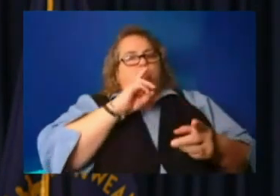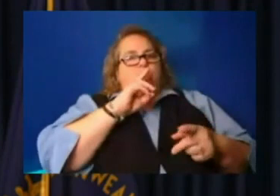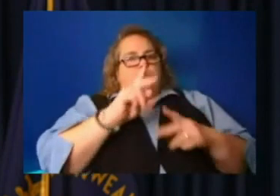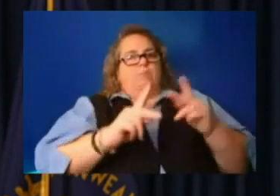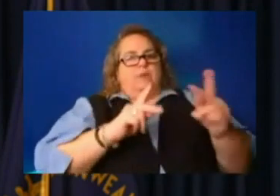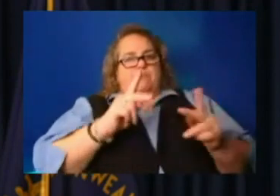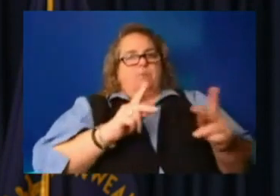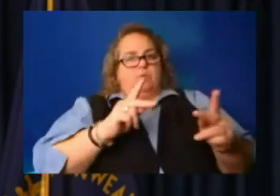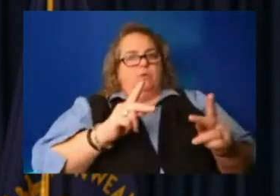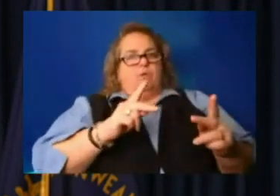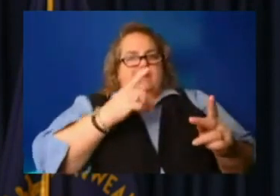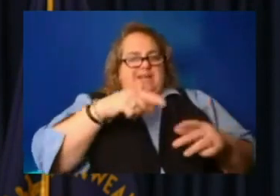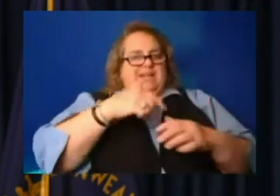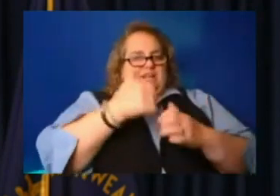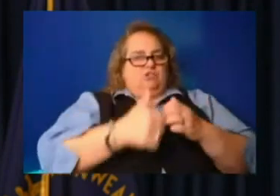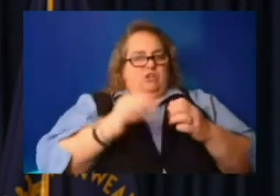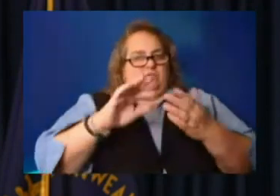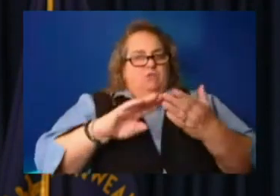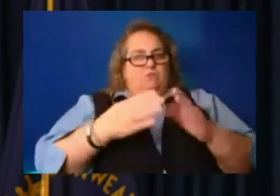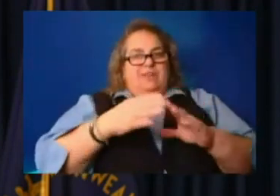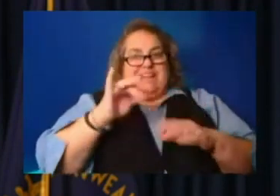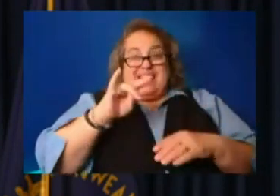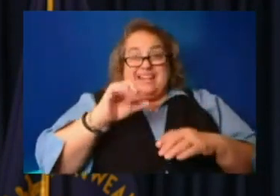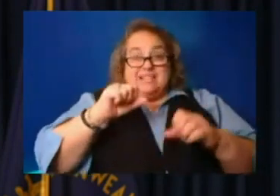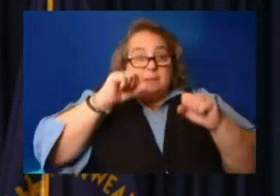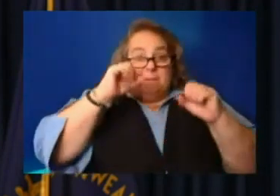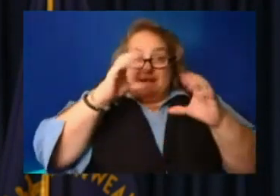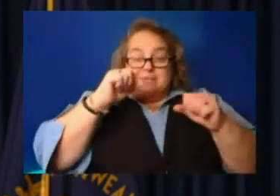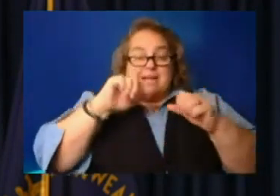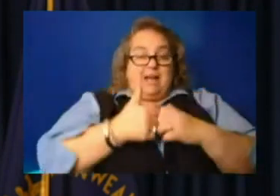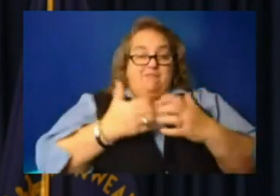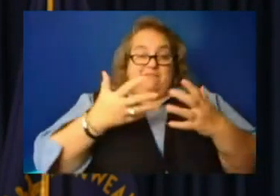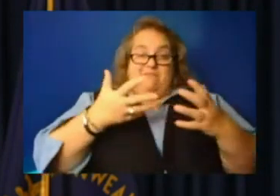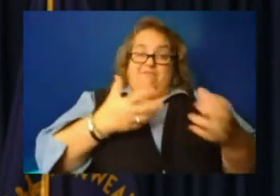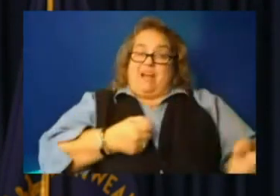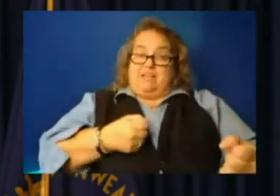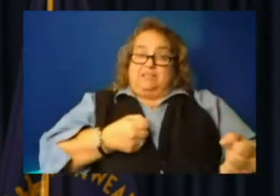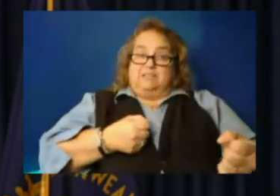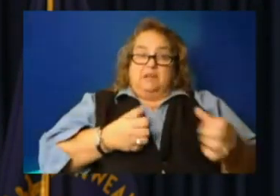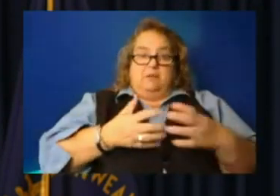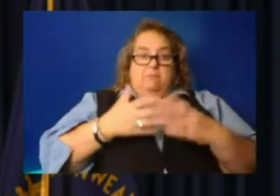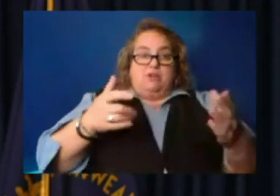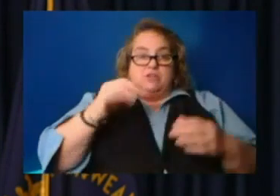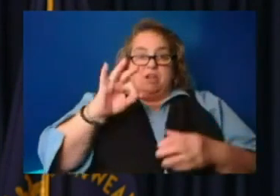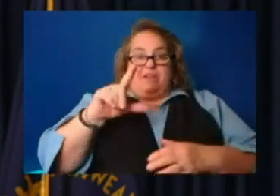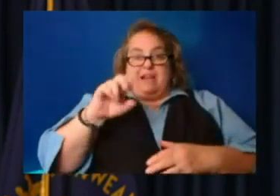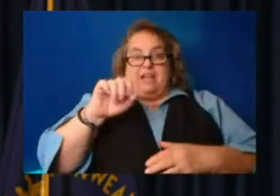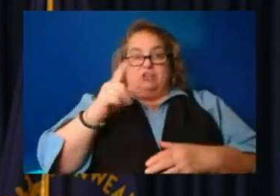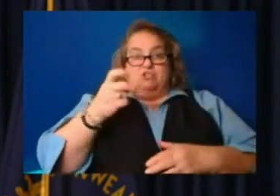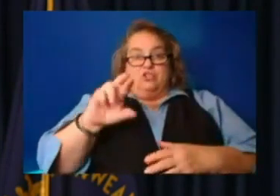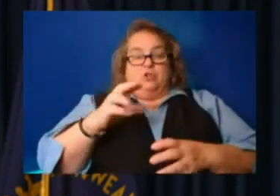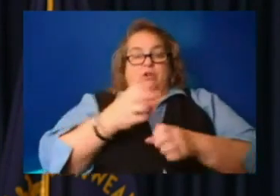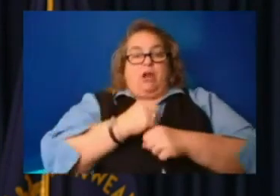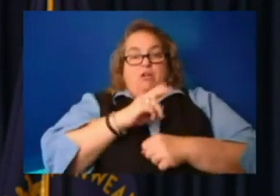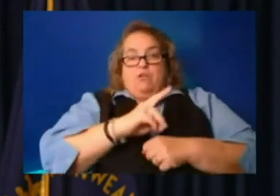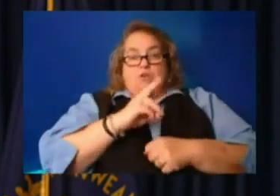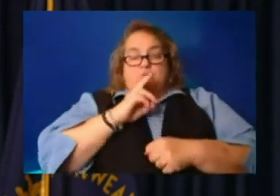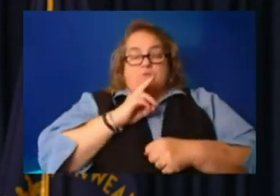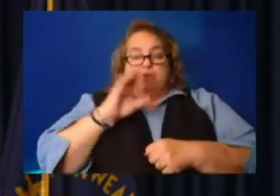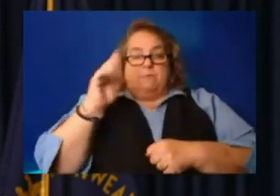of these communities. It is amazing how quickly, uh, much of Letcher got their water back. Uh, just